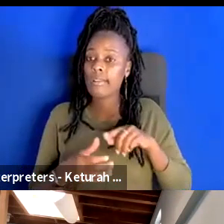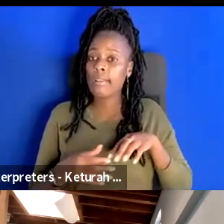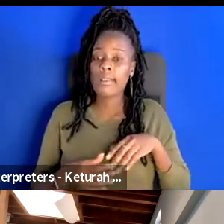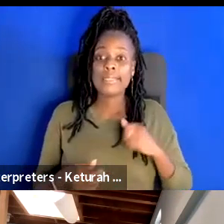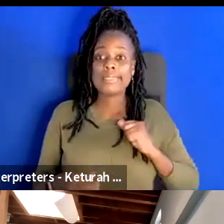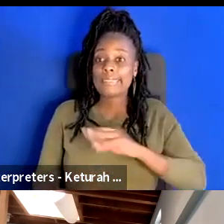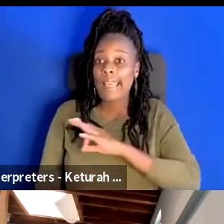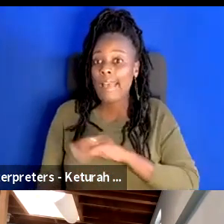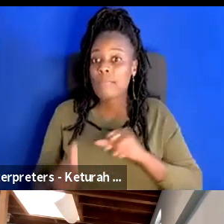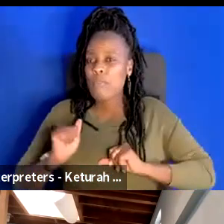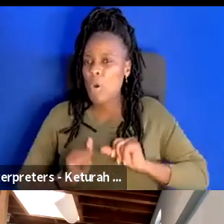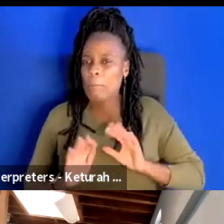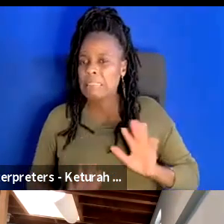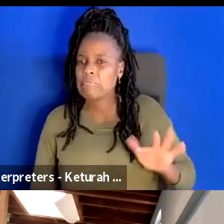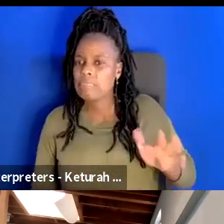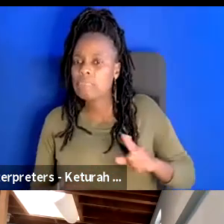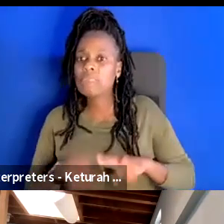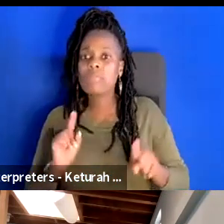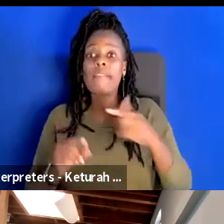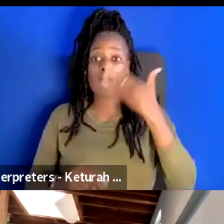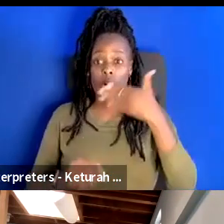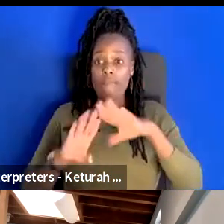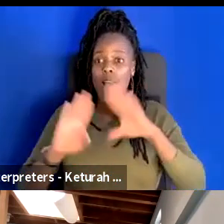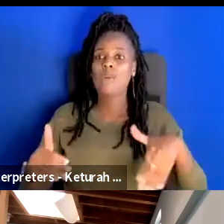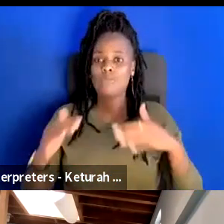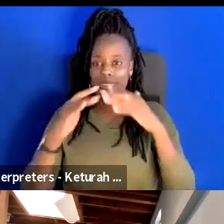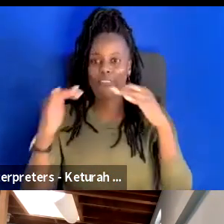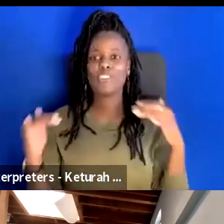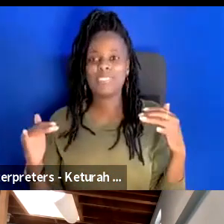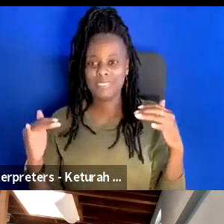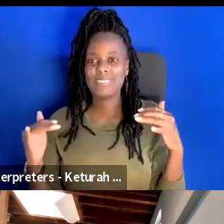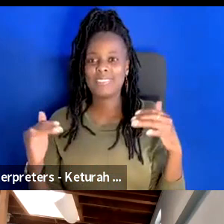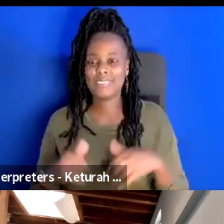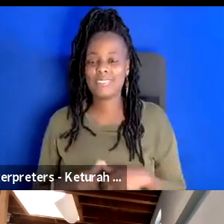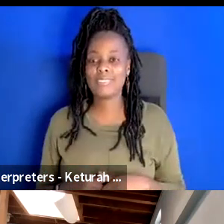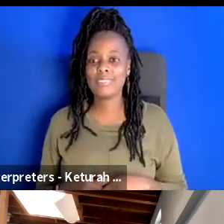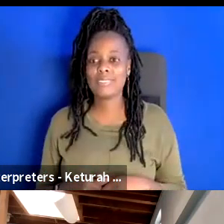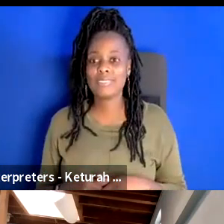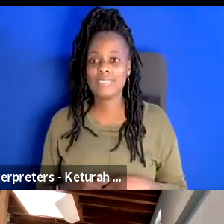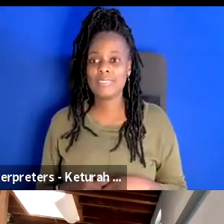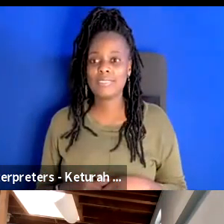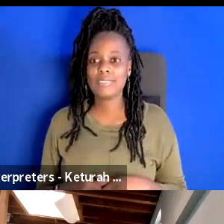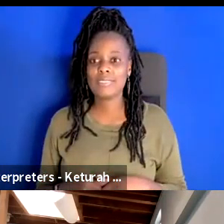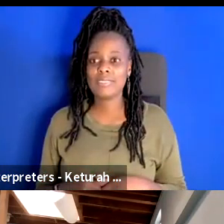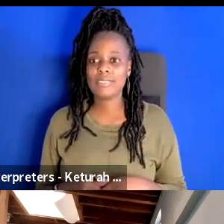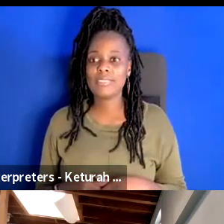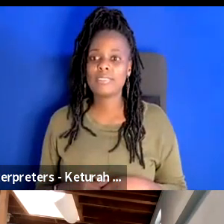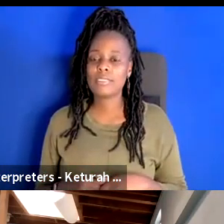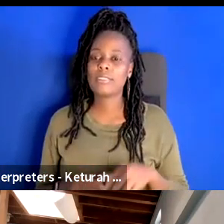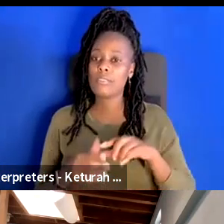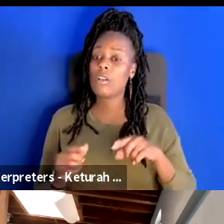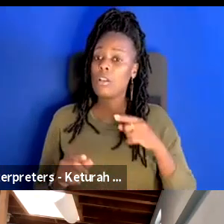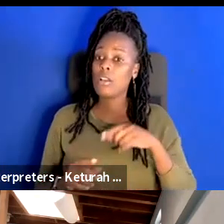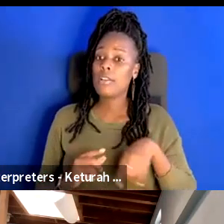house is really where you see the the greatest amount of diversity again in terms of racial backgrounds um as the box office manager and a white woman in the